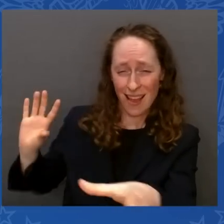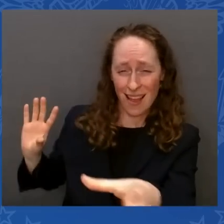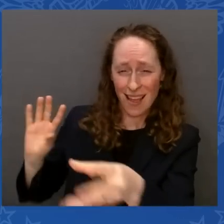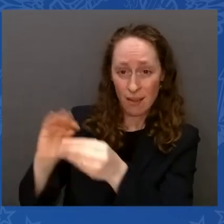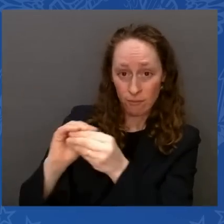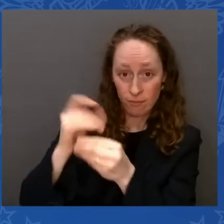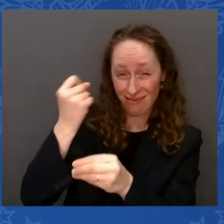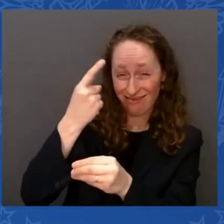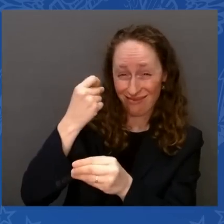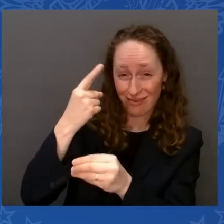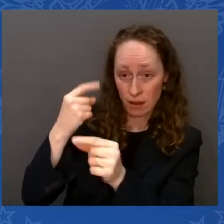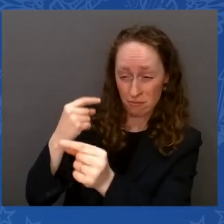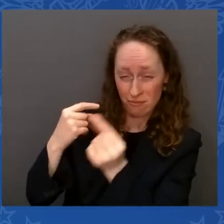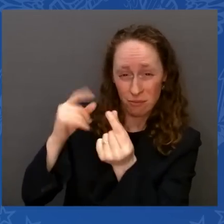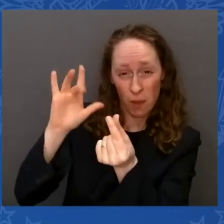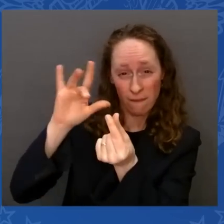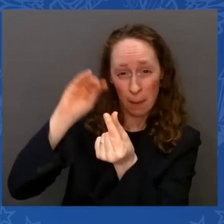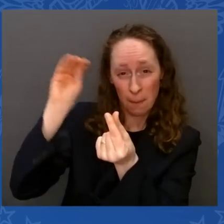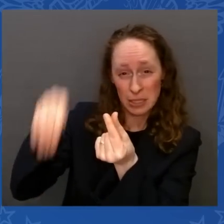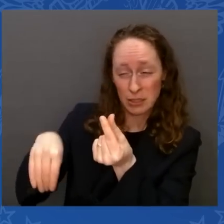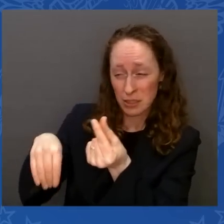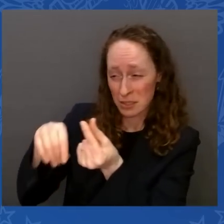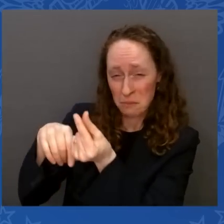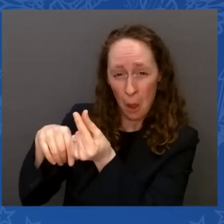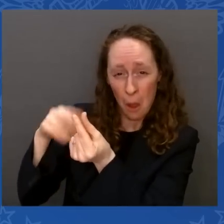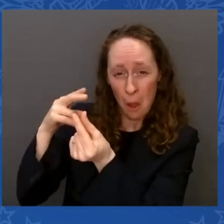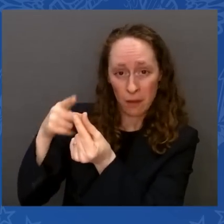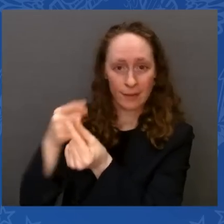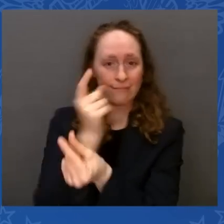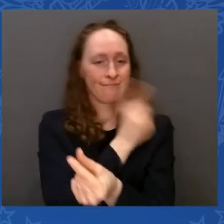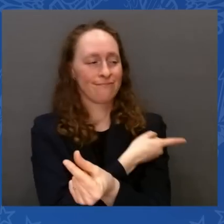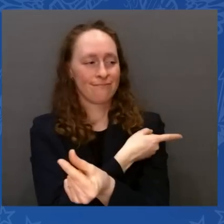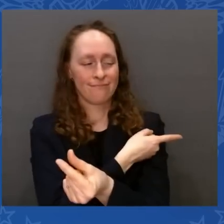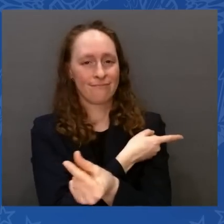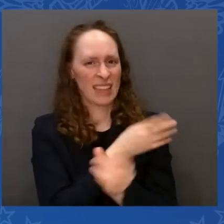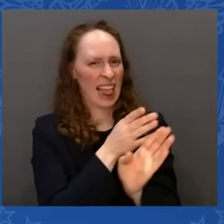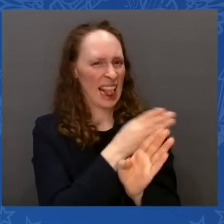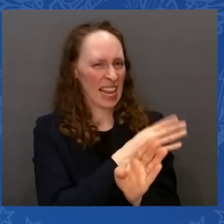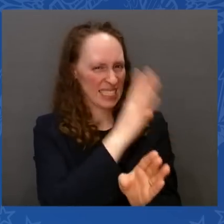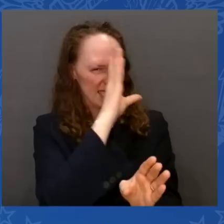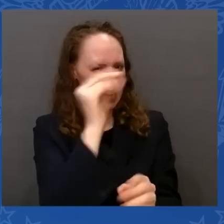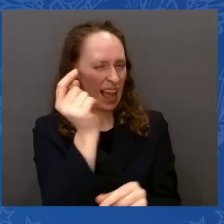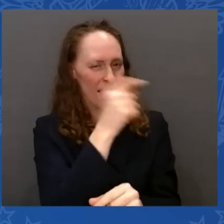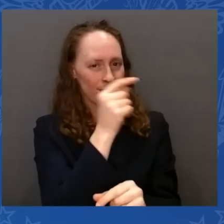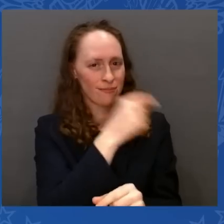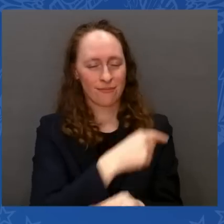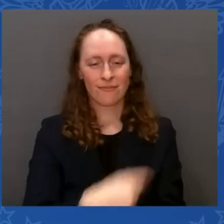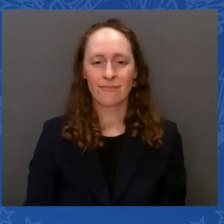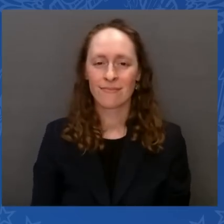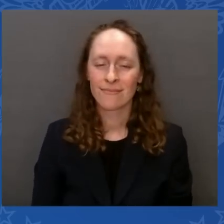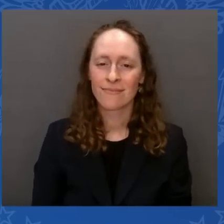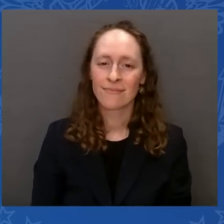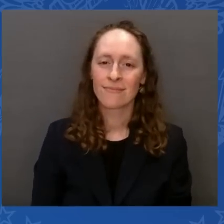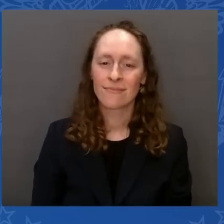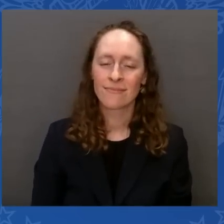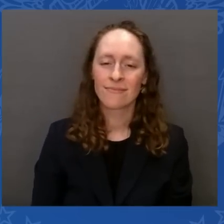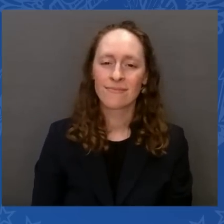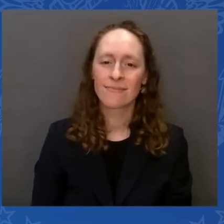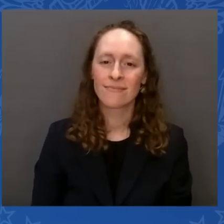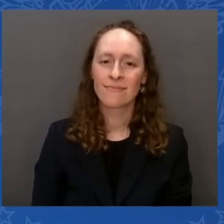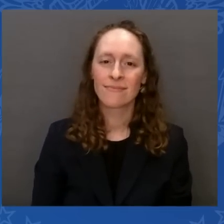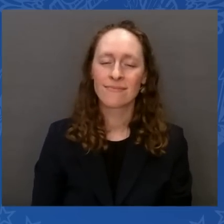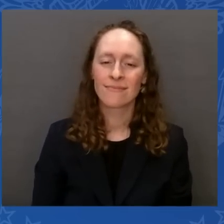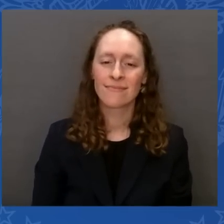all up, all the proposals our mayor of Republican friends have offered so far, it would actually add another $3 trillion